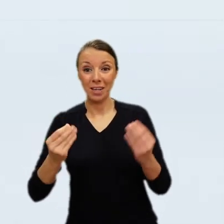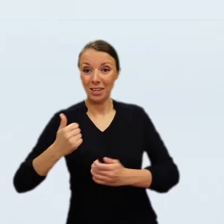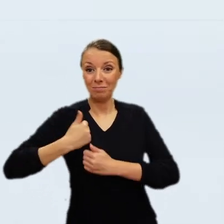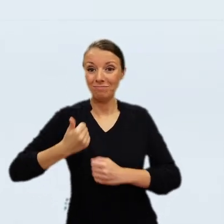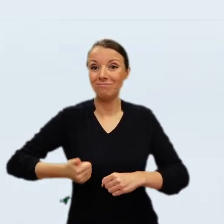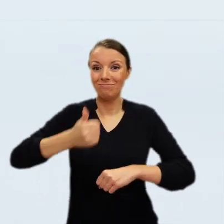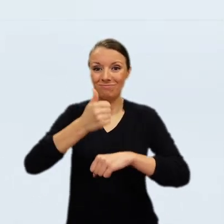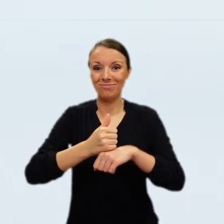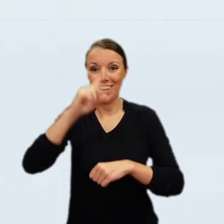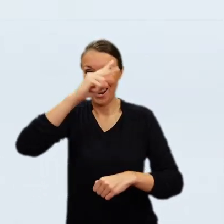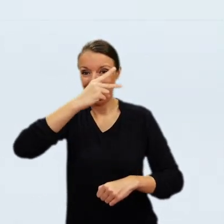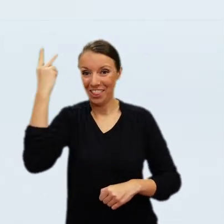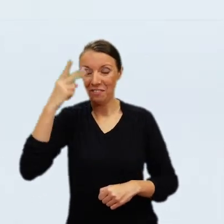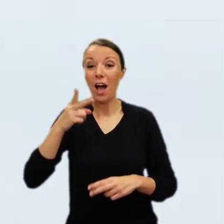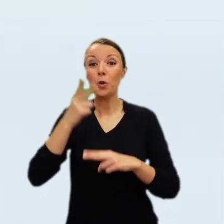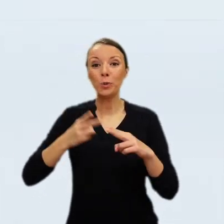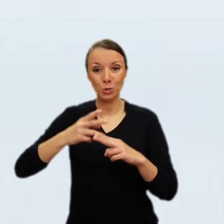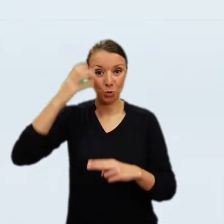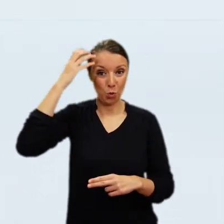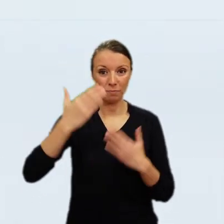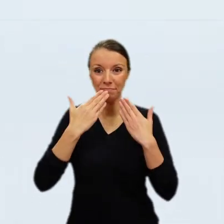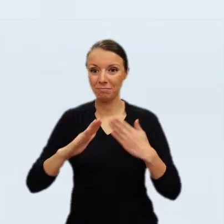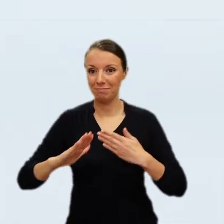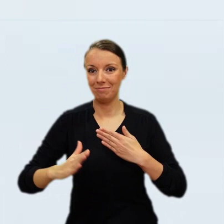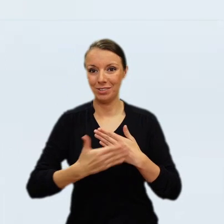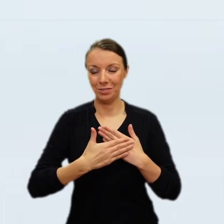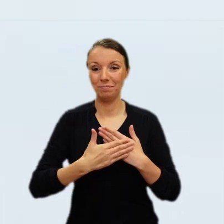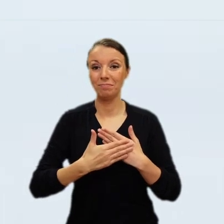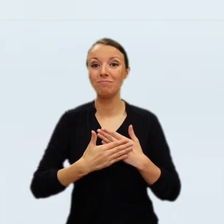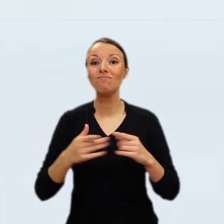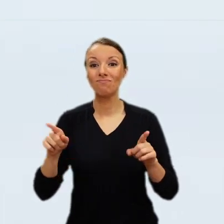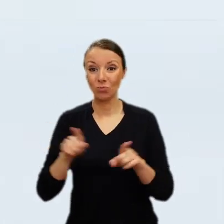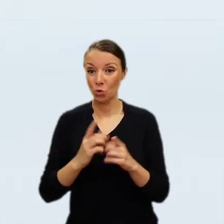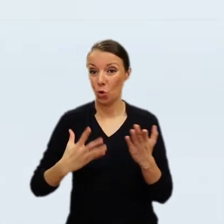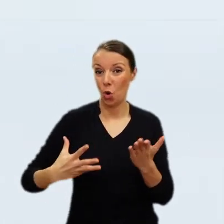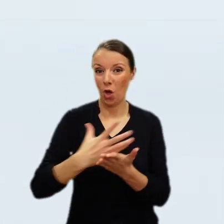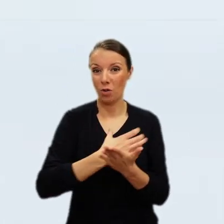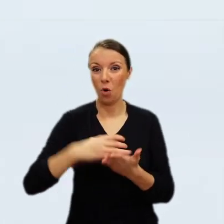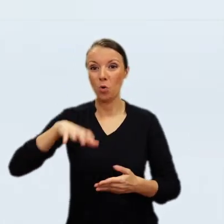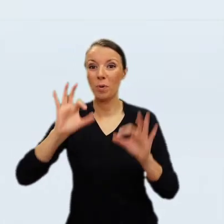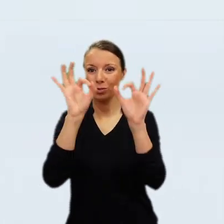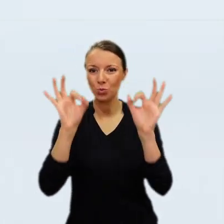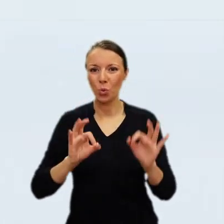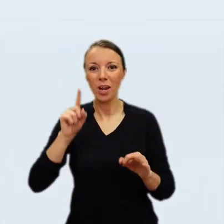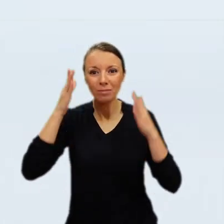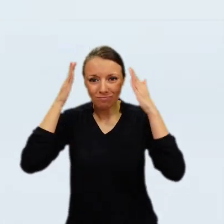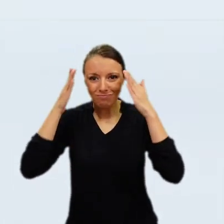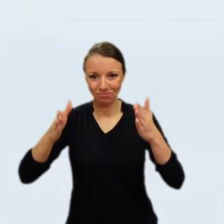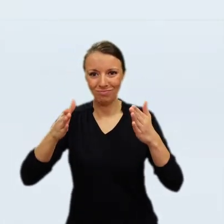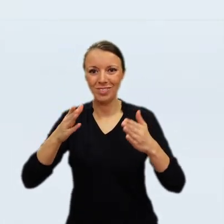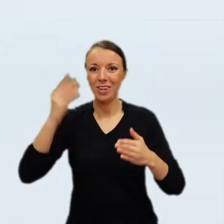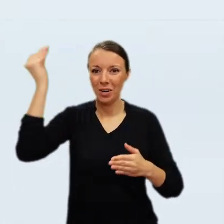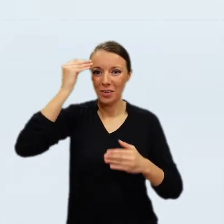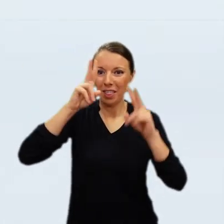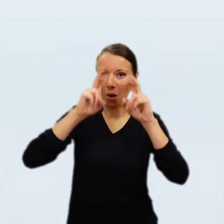eaten during his stay with me for 420 German gulden. Your majesty's justice and generosity allows